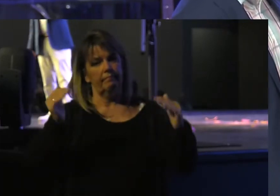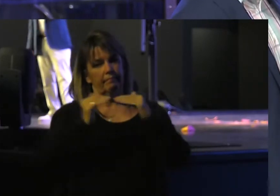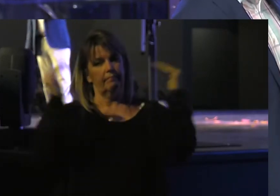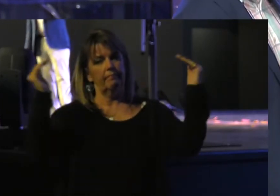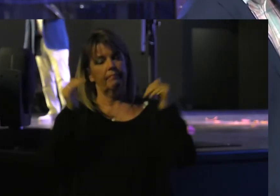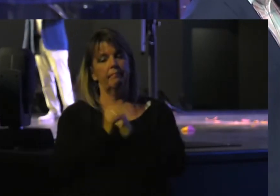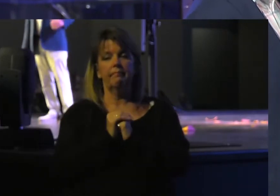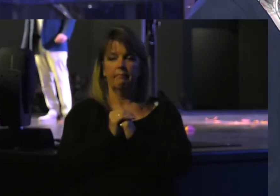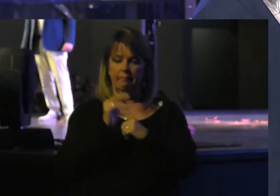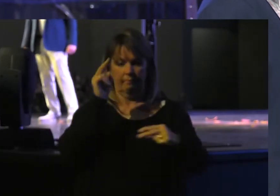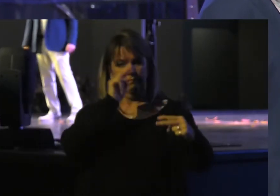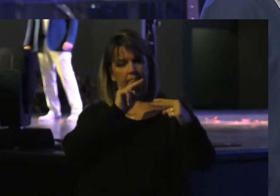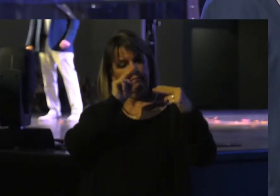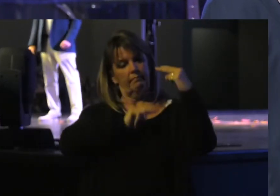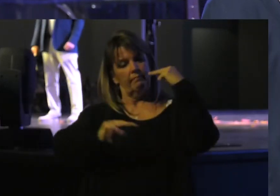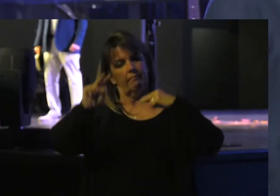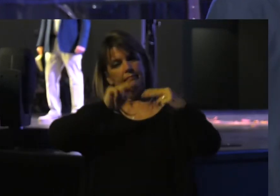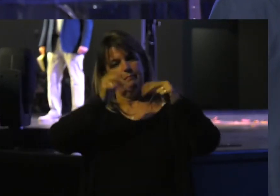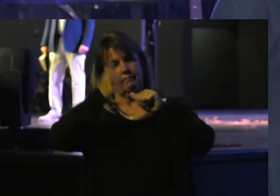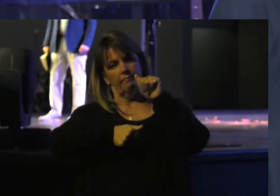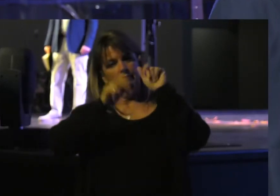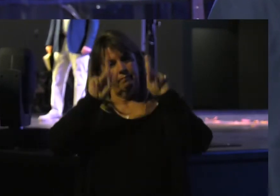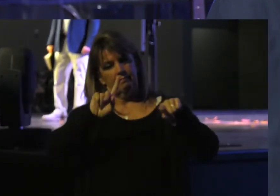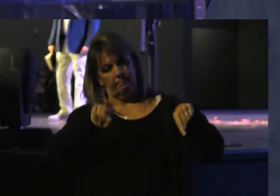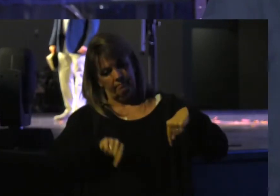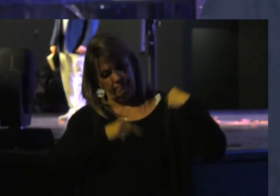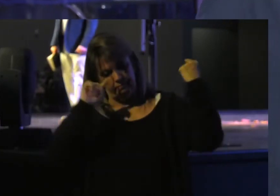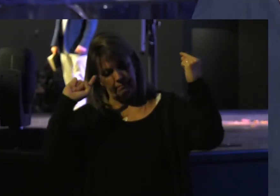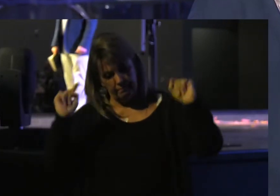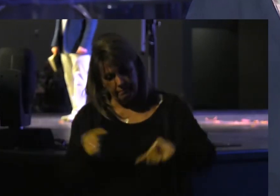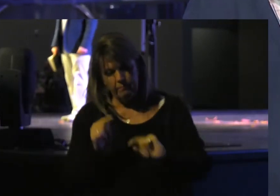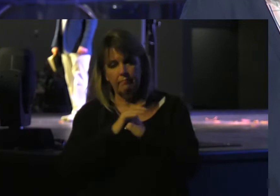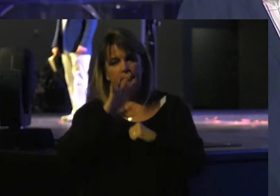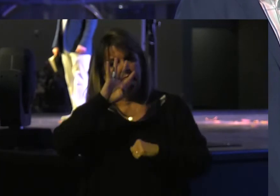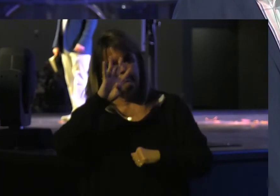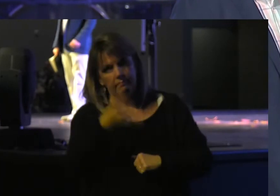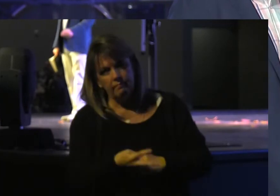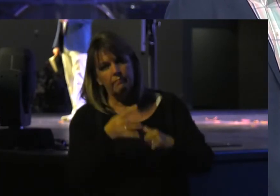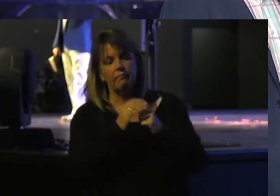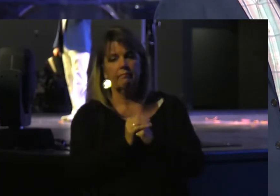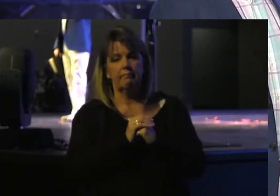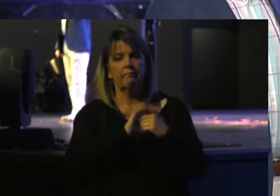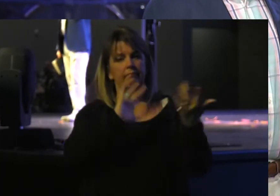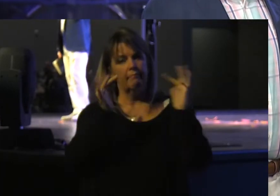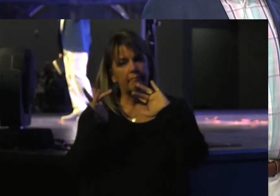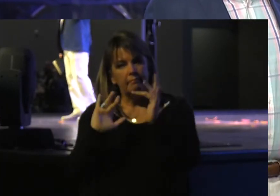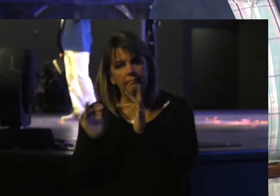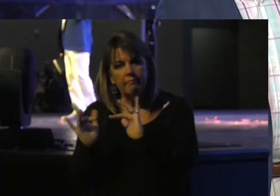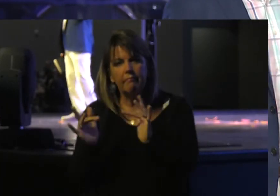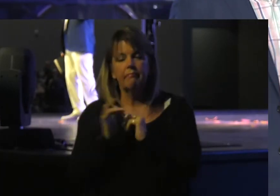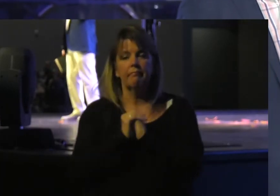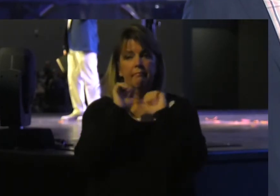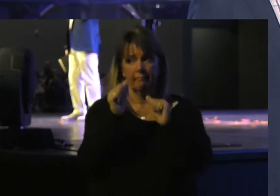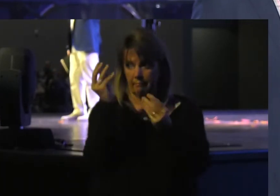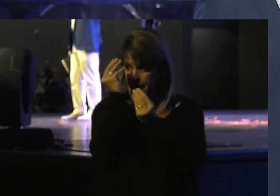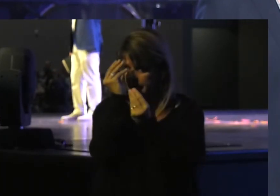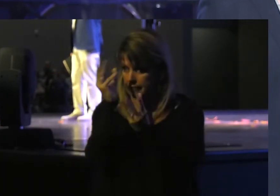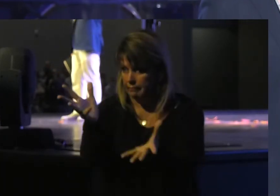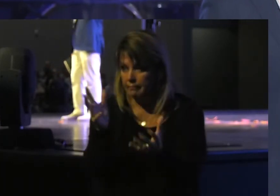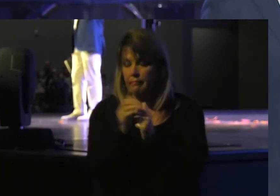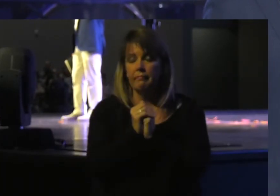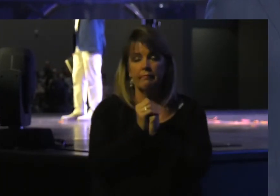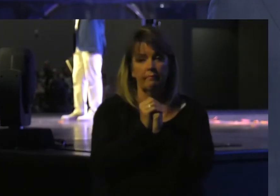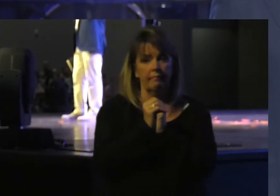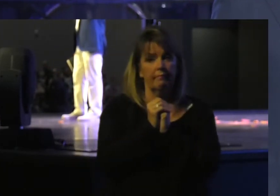That I Can look Into the Eyes of Every person Who's Ever been Hurt Neglected Abandoned Molested And I Can say To them That